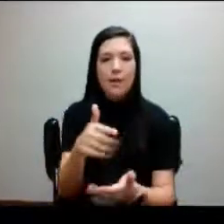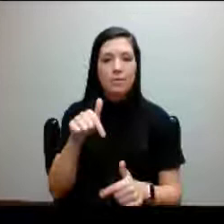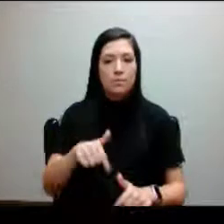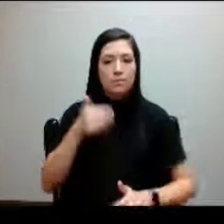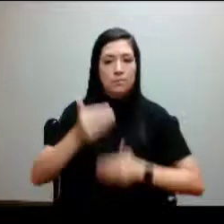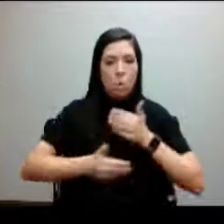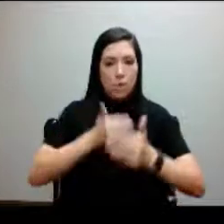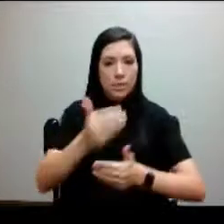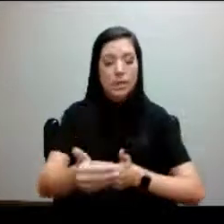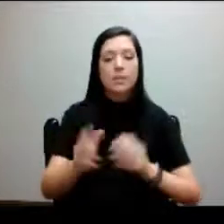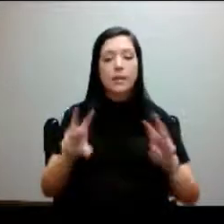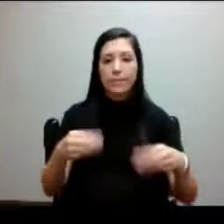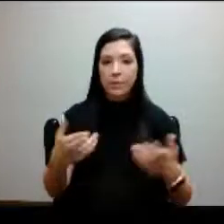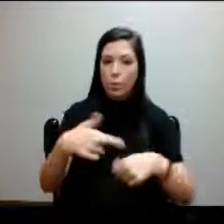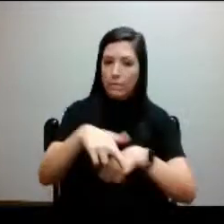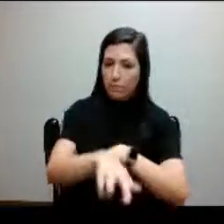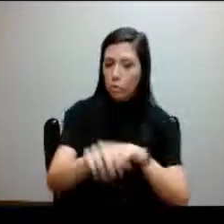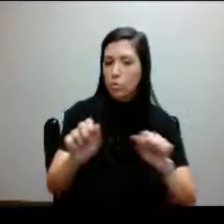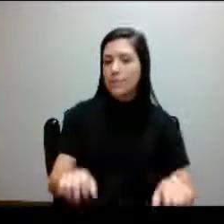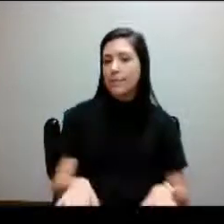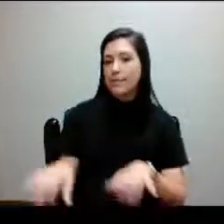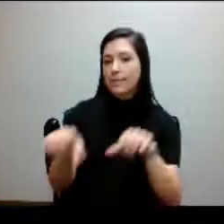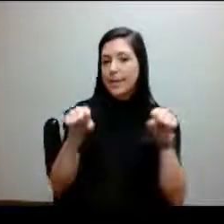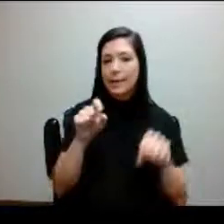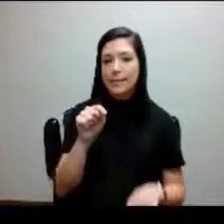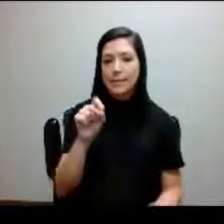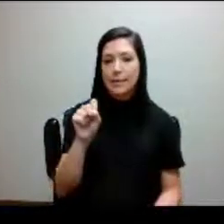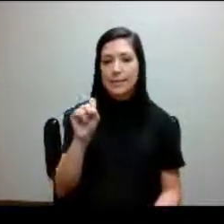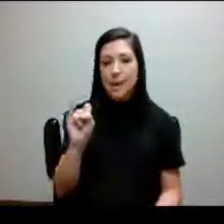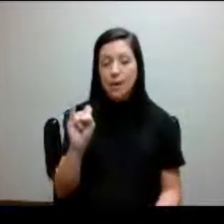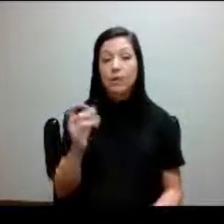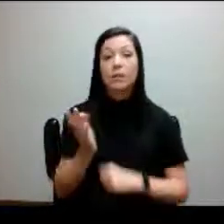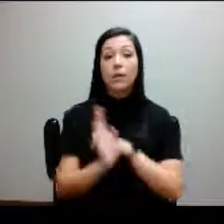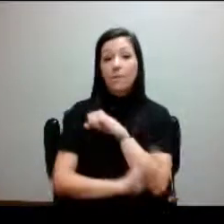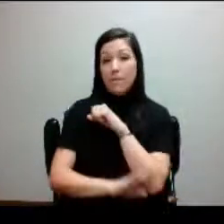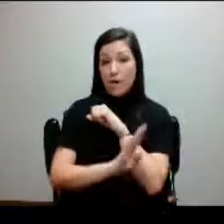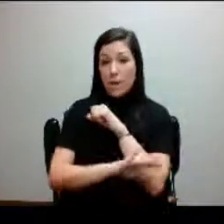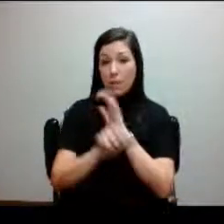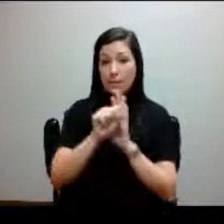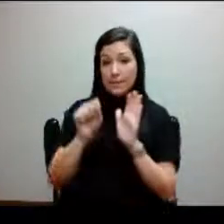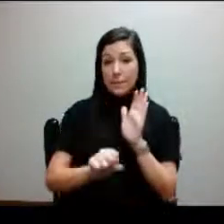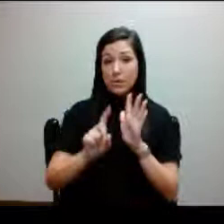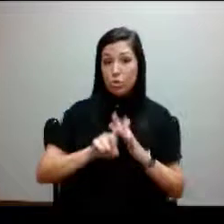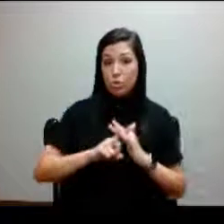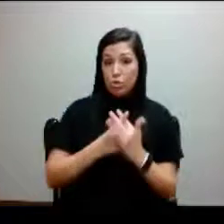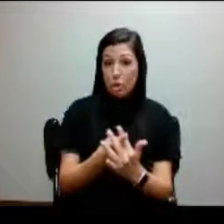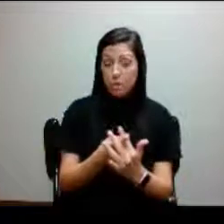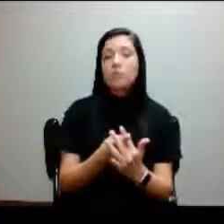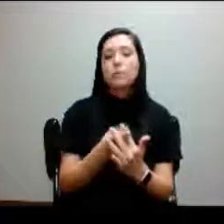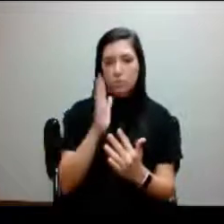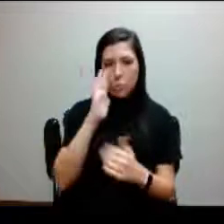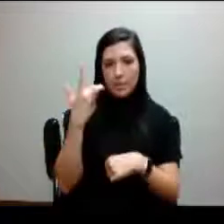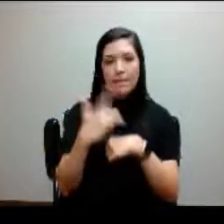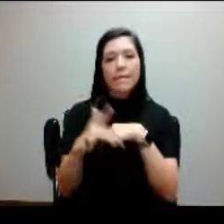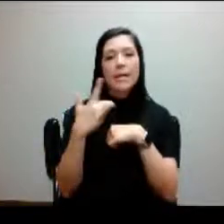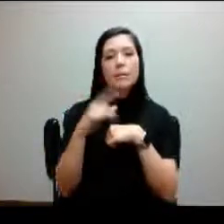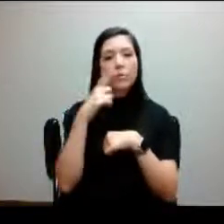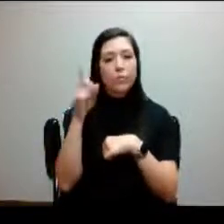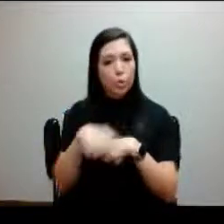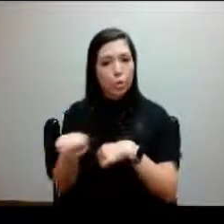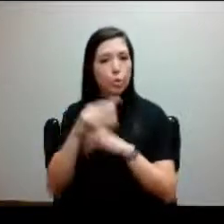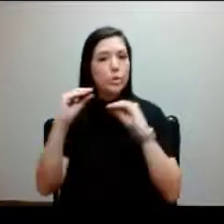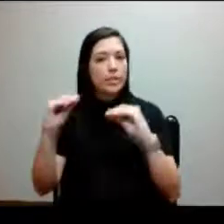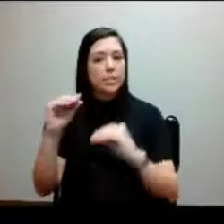their referrals to take their TSI. As the fall semester begins, they will also be available for those that are teaching STSC